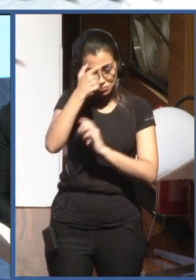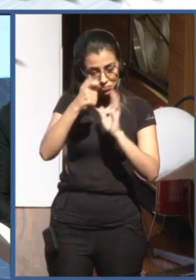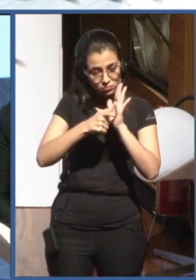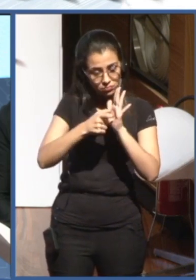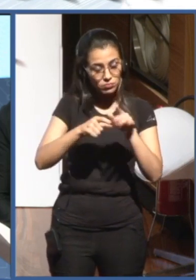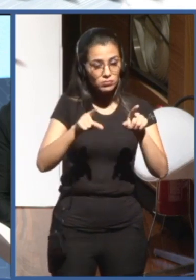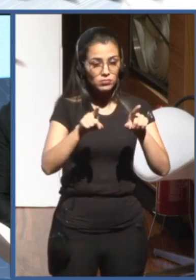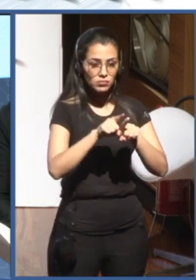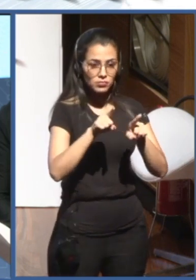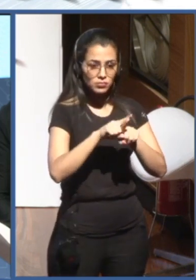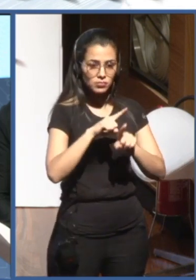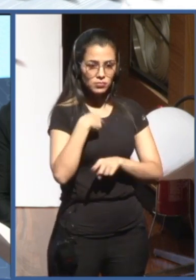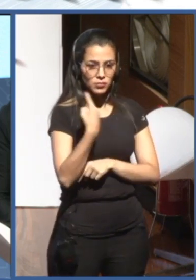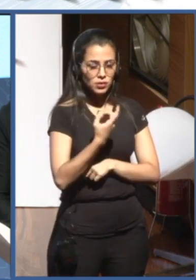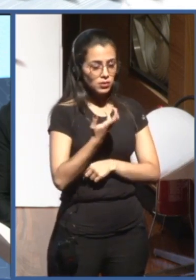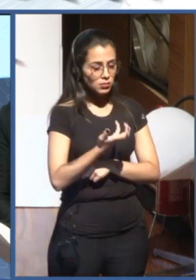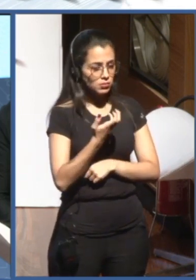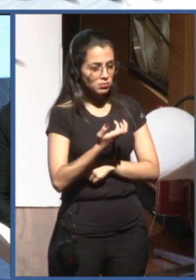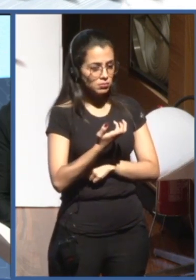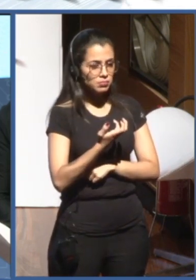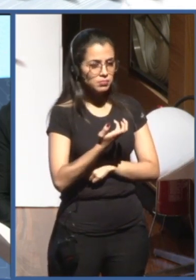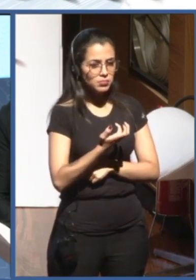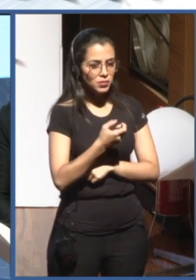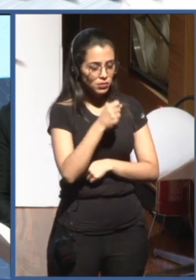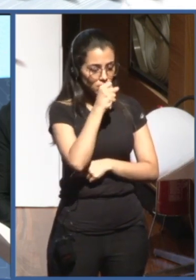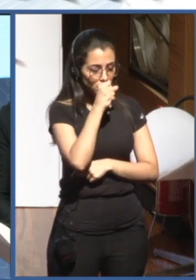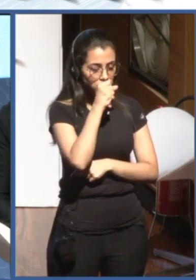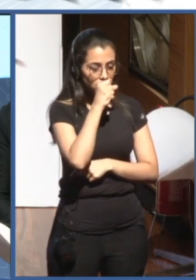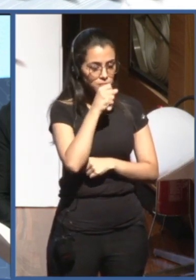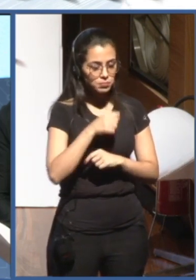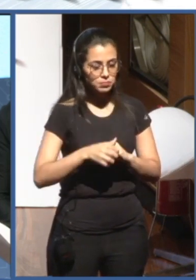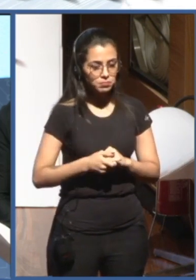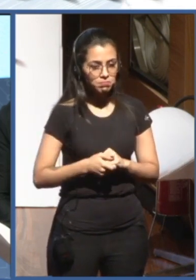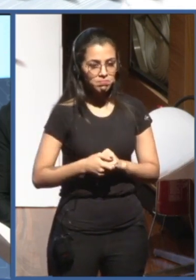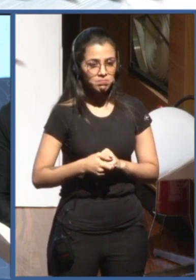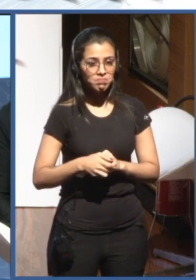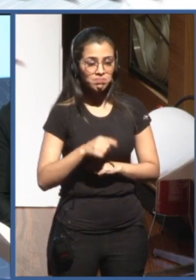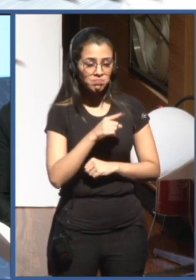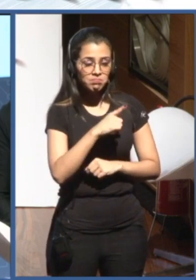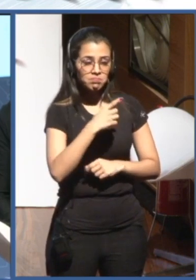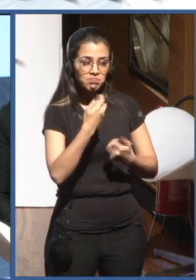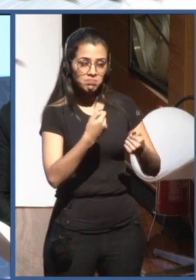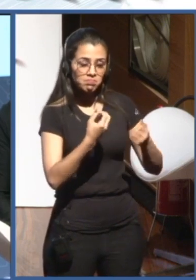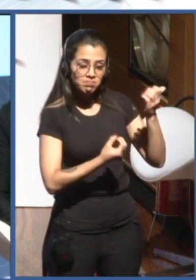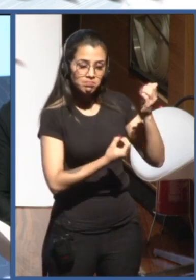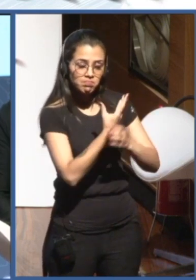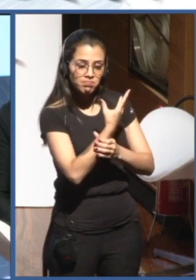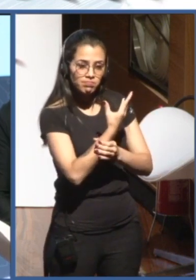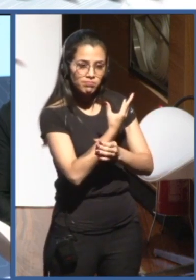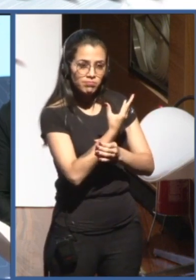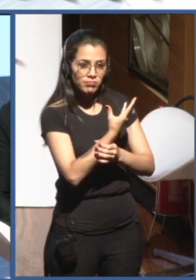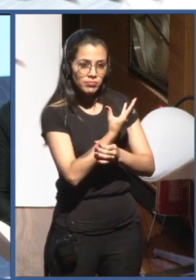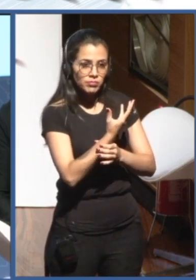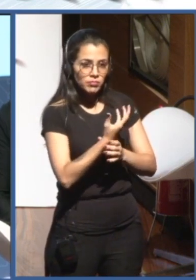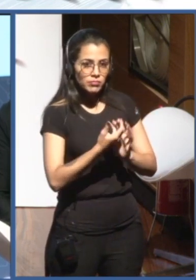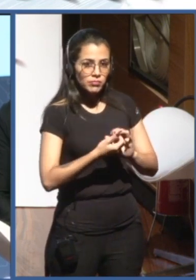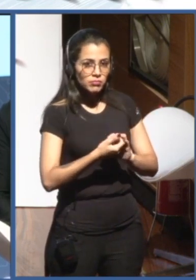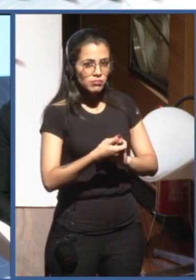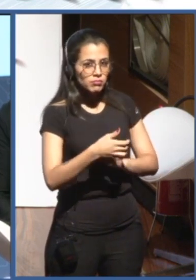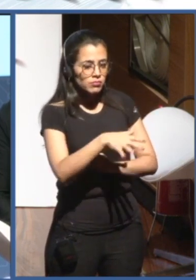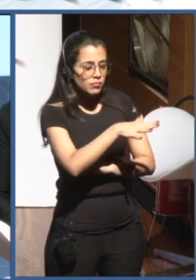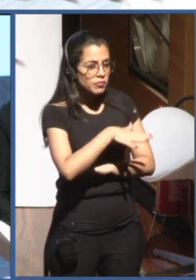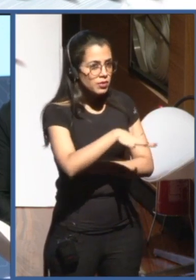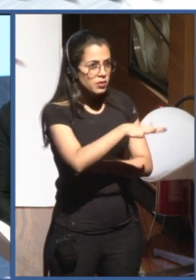the right environment to have those kind of AI systems. So, it talks about an enabling environment, getting the infrastructure right,